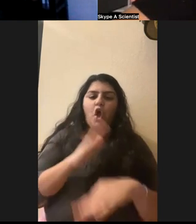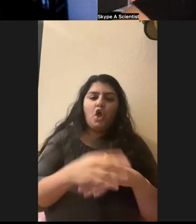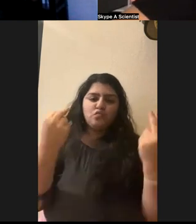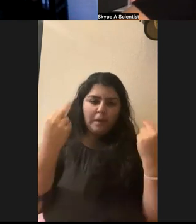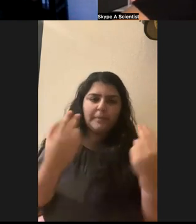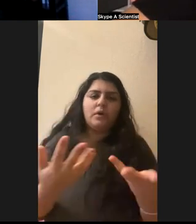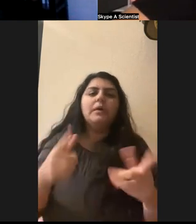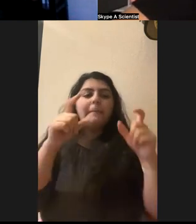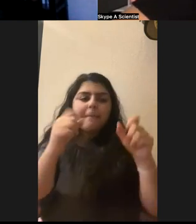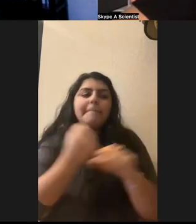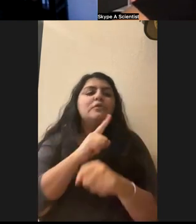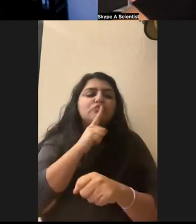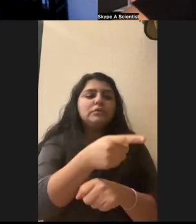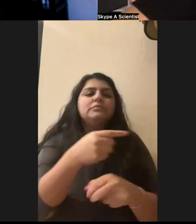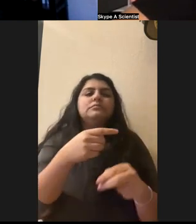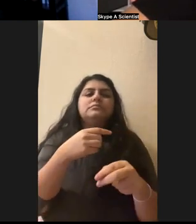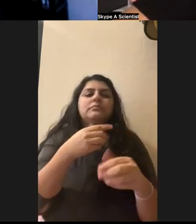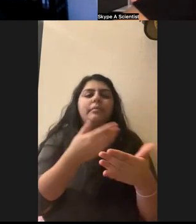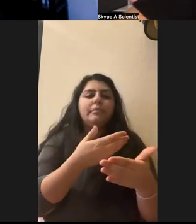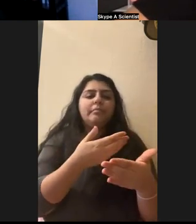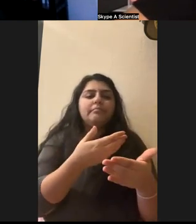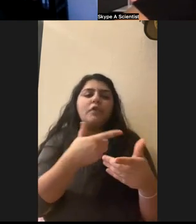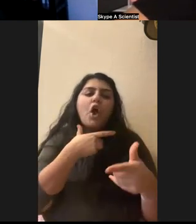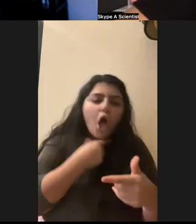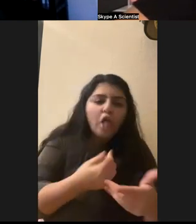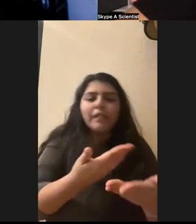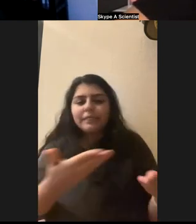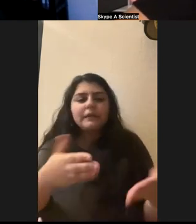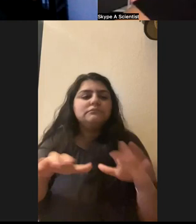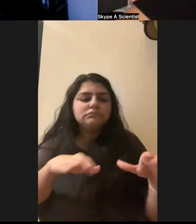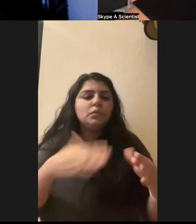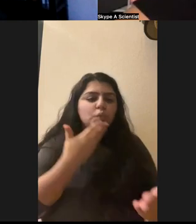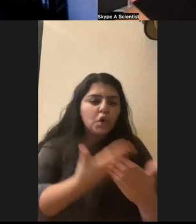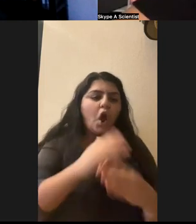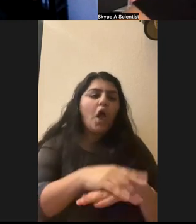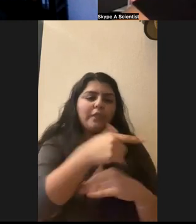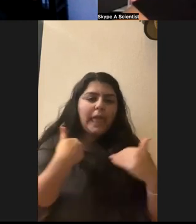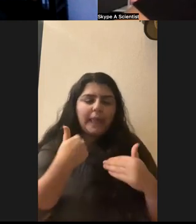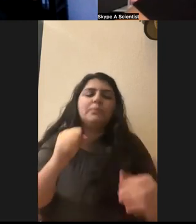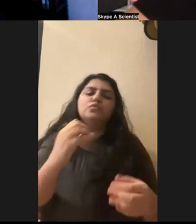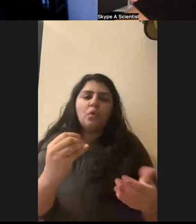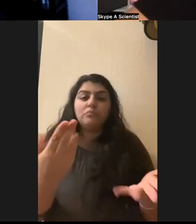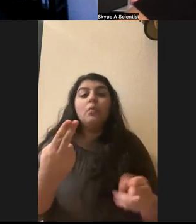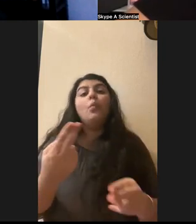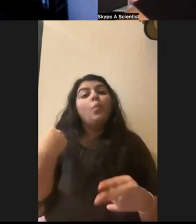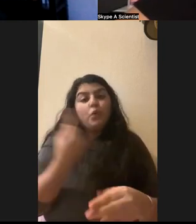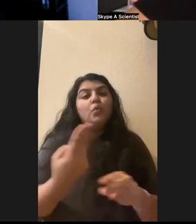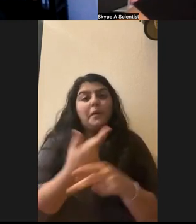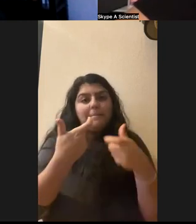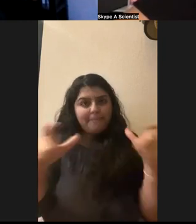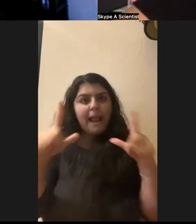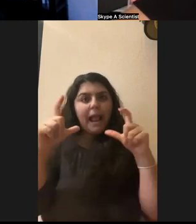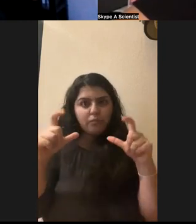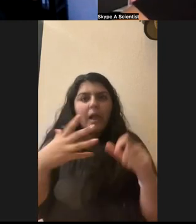doing. If we are putting collars or things on them. And, um, so I use a big camera, but we also use,